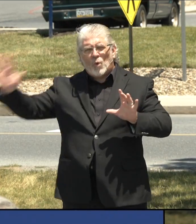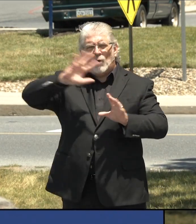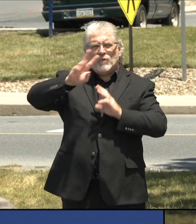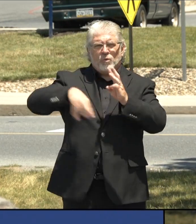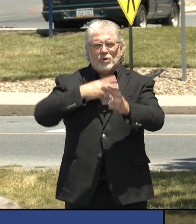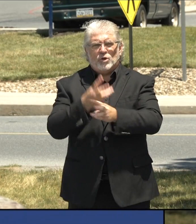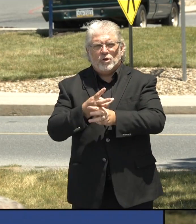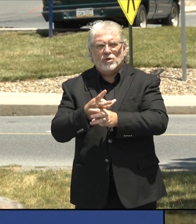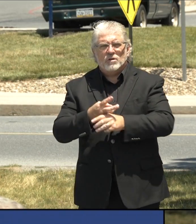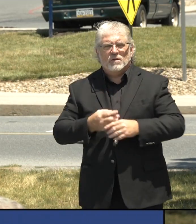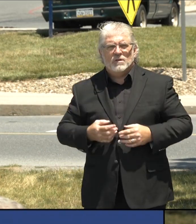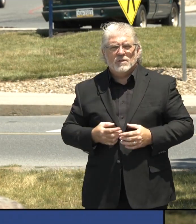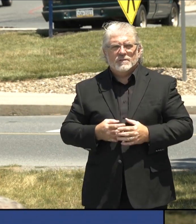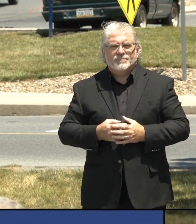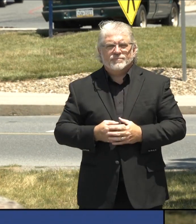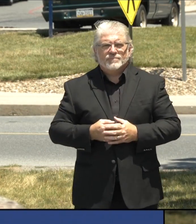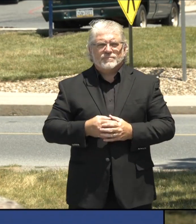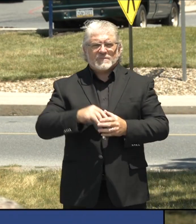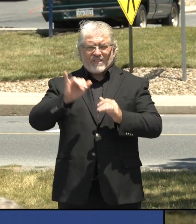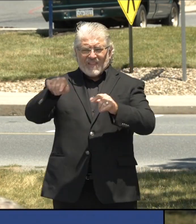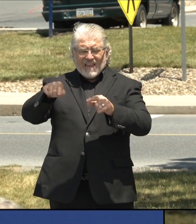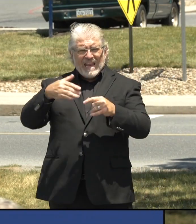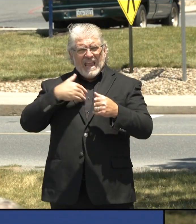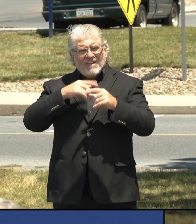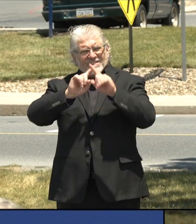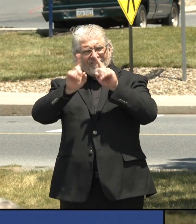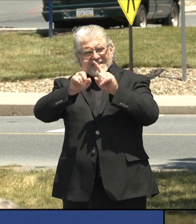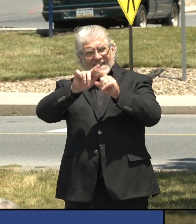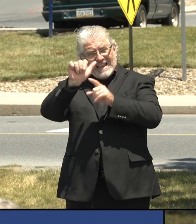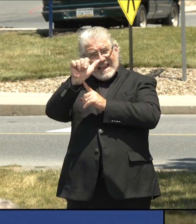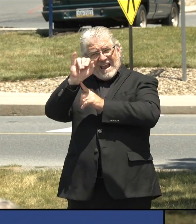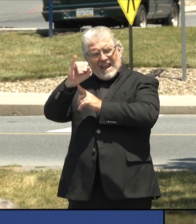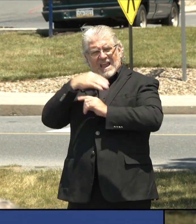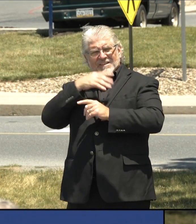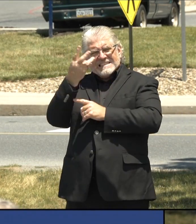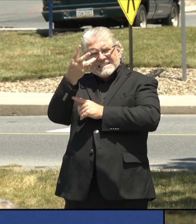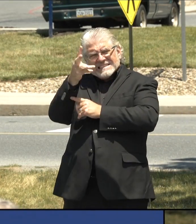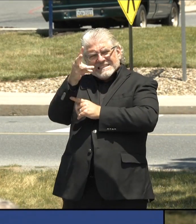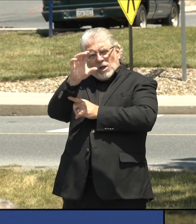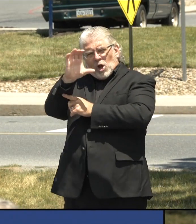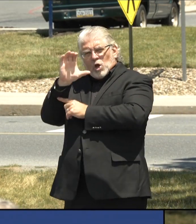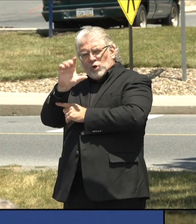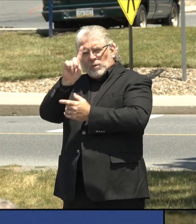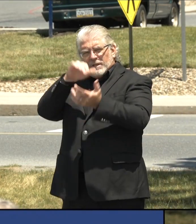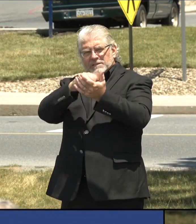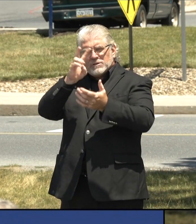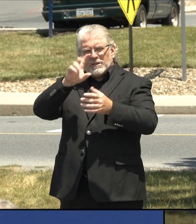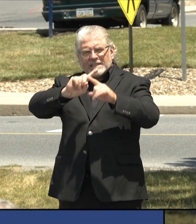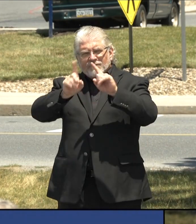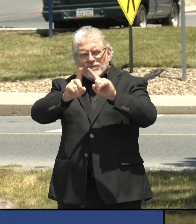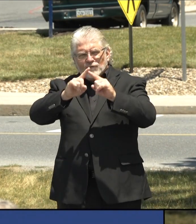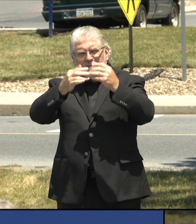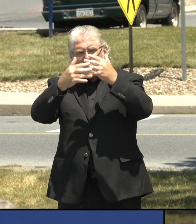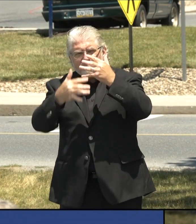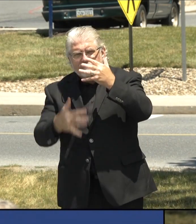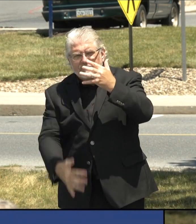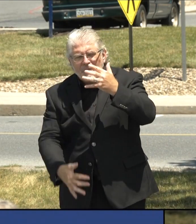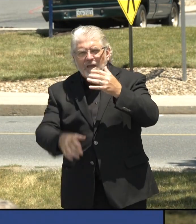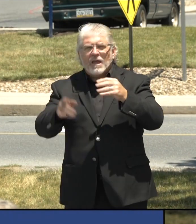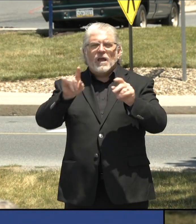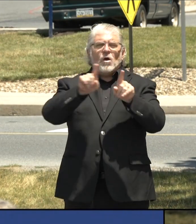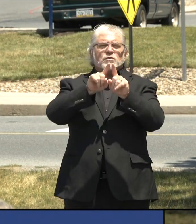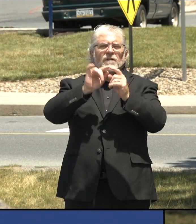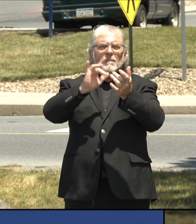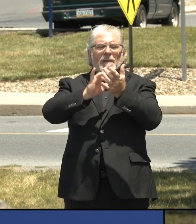including the antiviral treatment remdesivir that you've heard about, along with different combinations of steroids. If one of the treatments